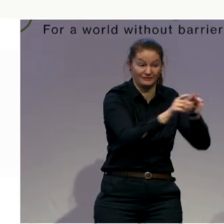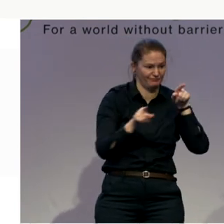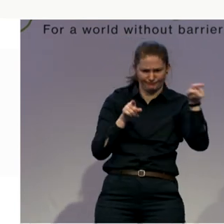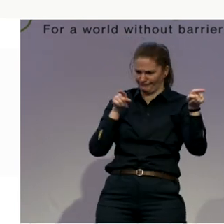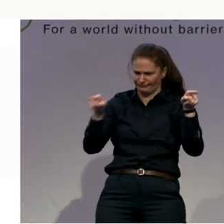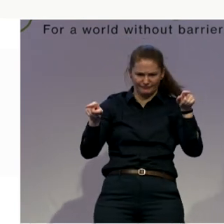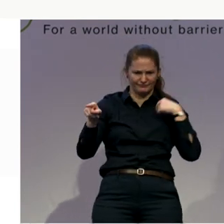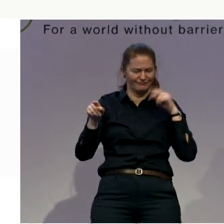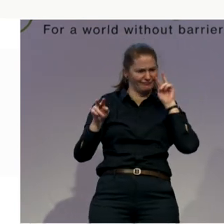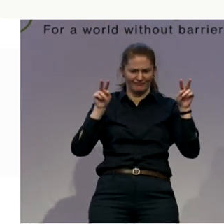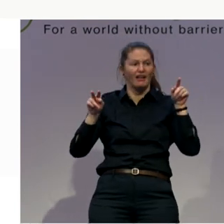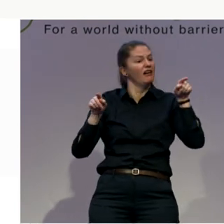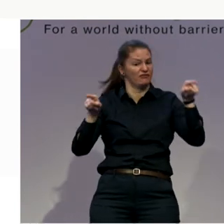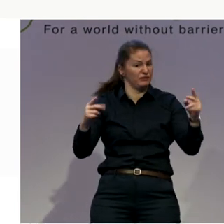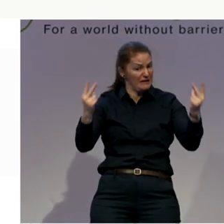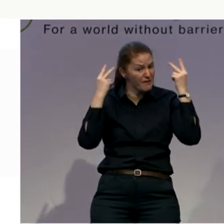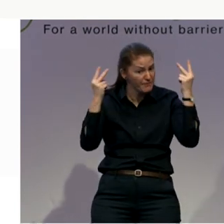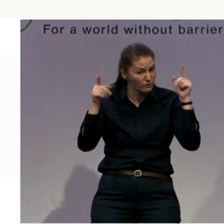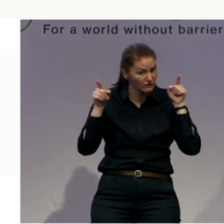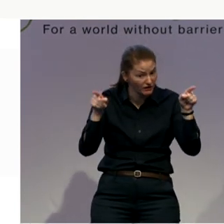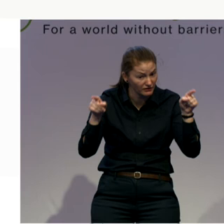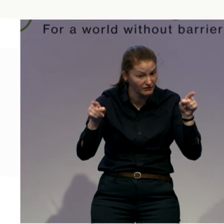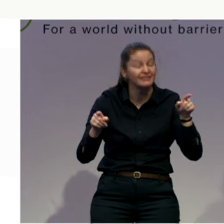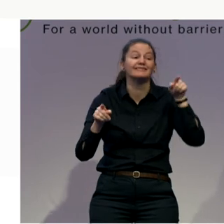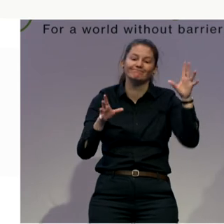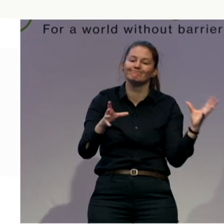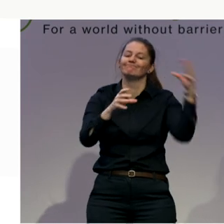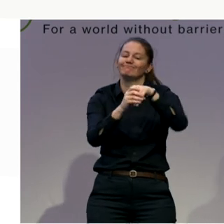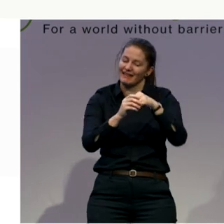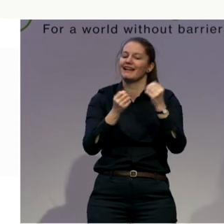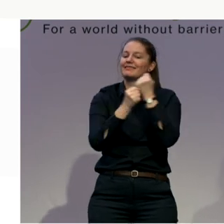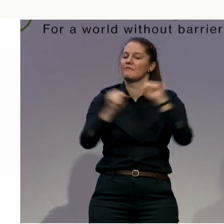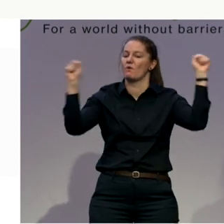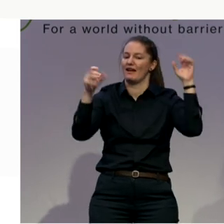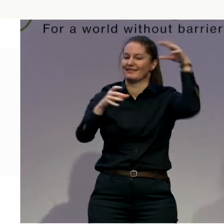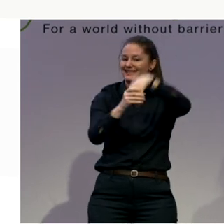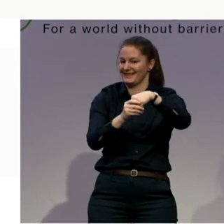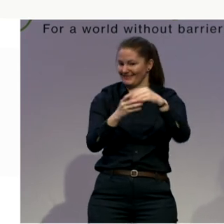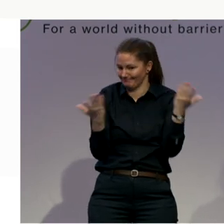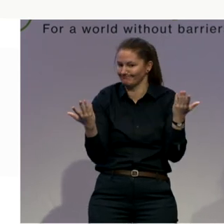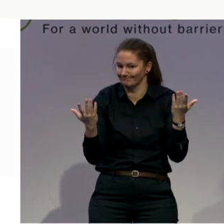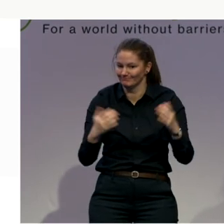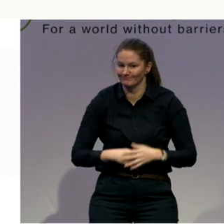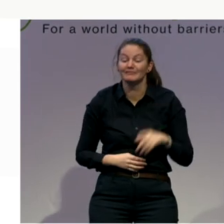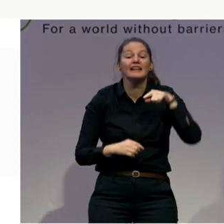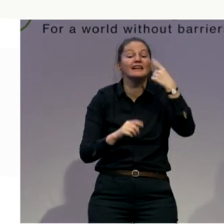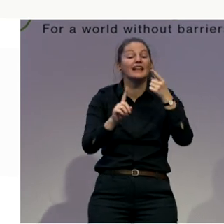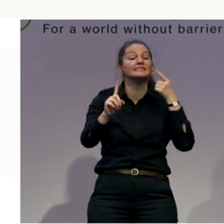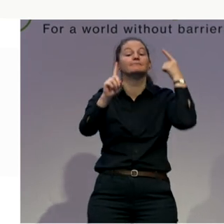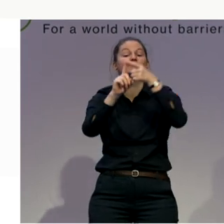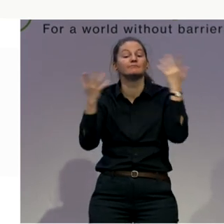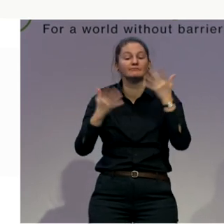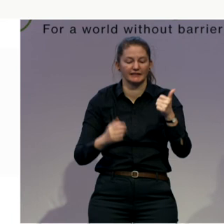elements of our democracy. We all strive for a self-determined and good life.